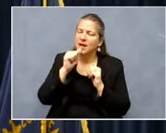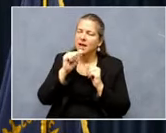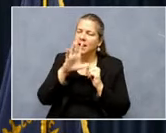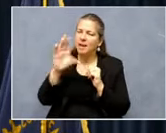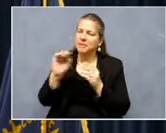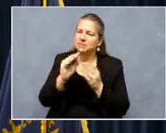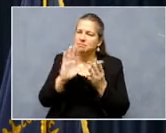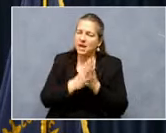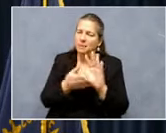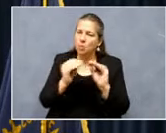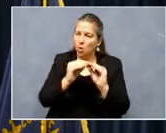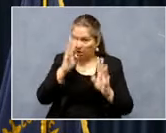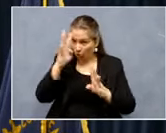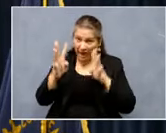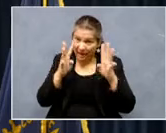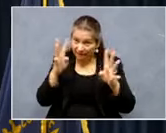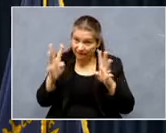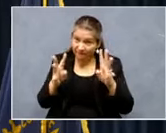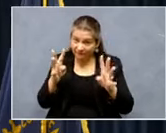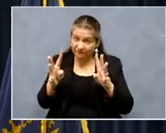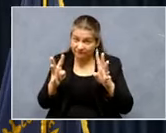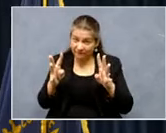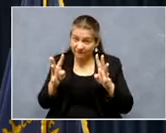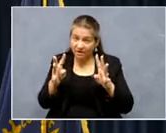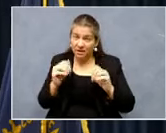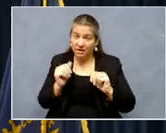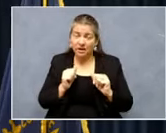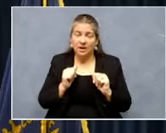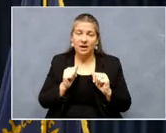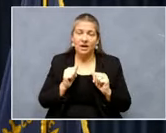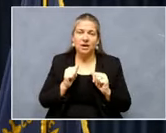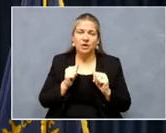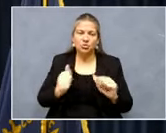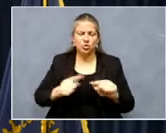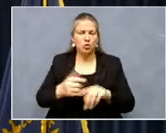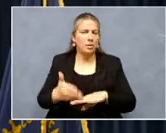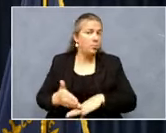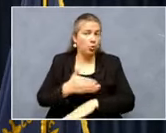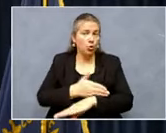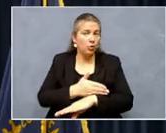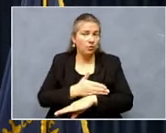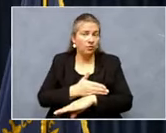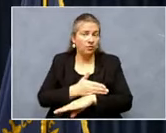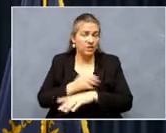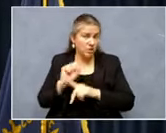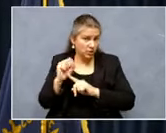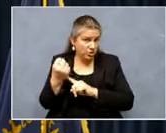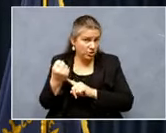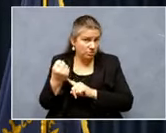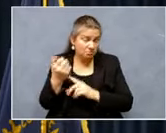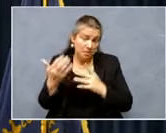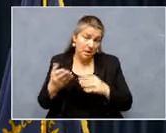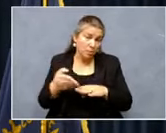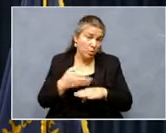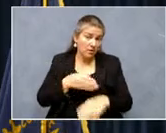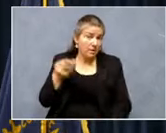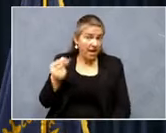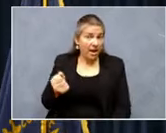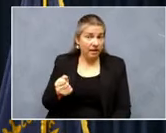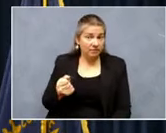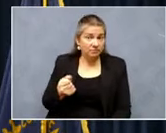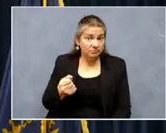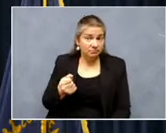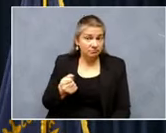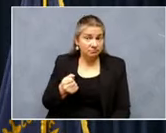also in many instances, try to, um, improve conditions, uh, maybe even pay, but I can break it down. So